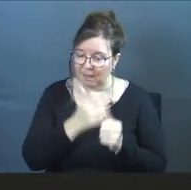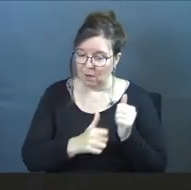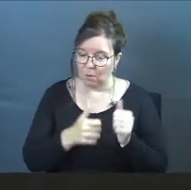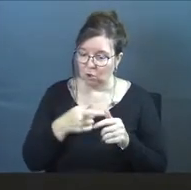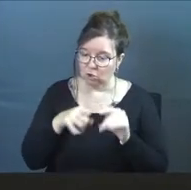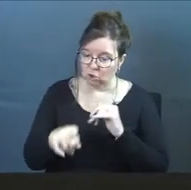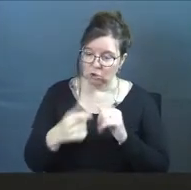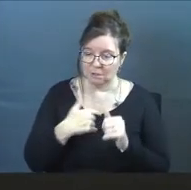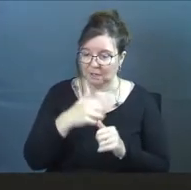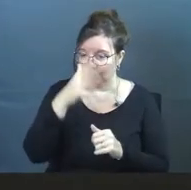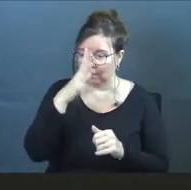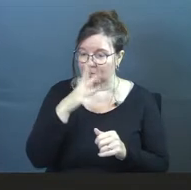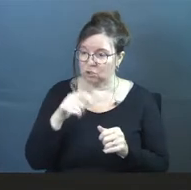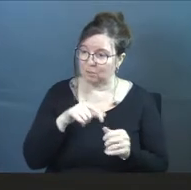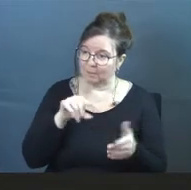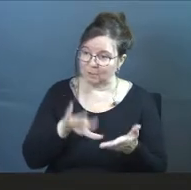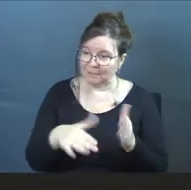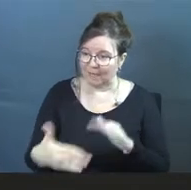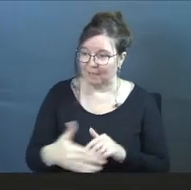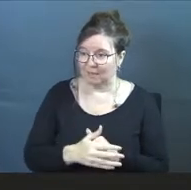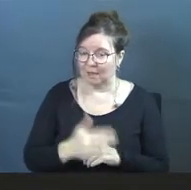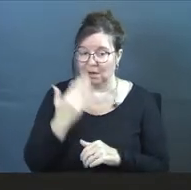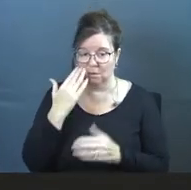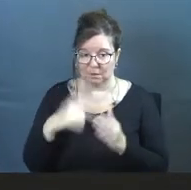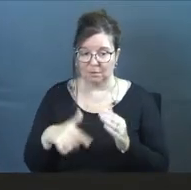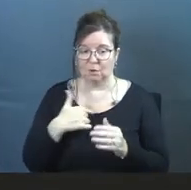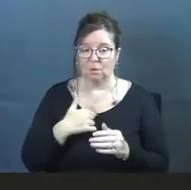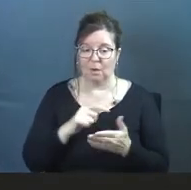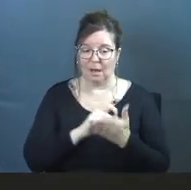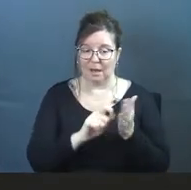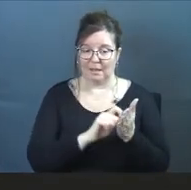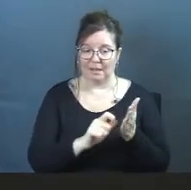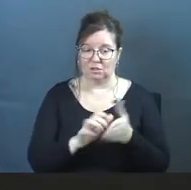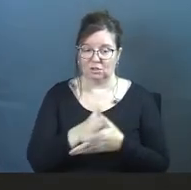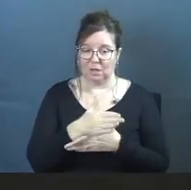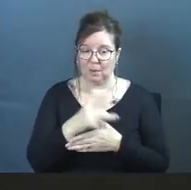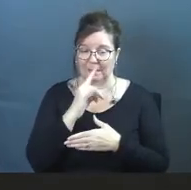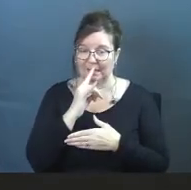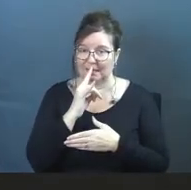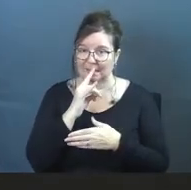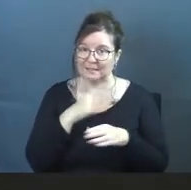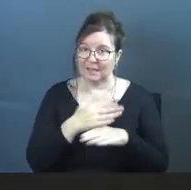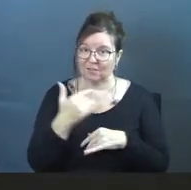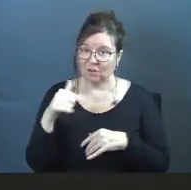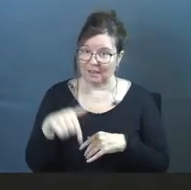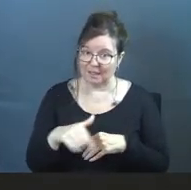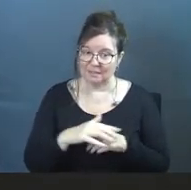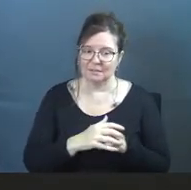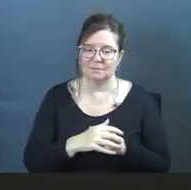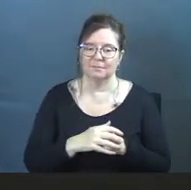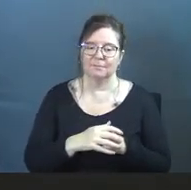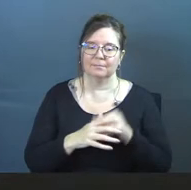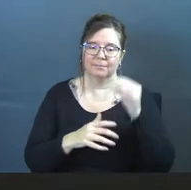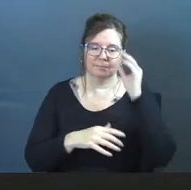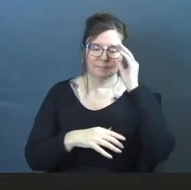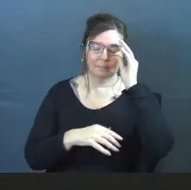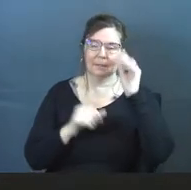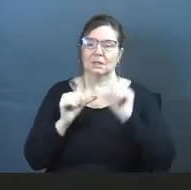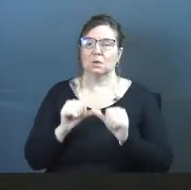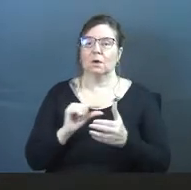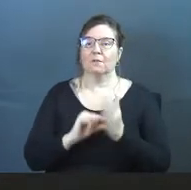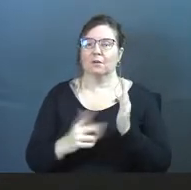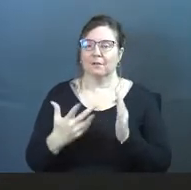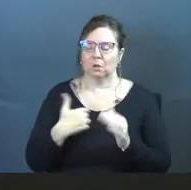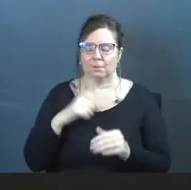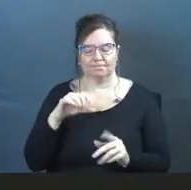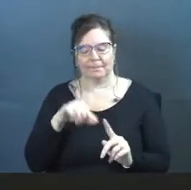their father or mother is to be put to death. I know some of y'all are highlighting that to share with your kids after this. Here we go. Continuing in verse five,